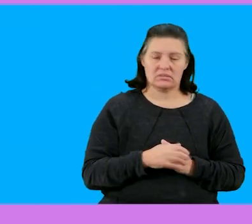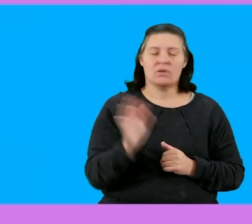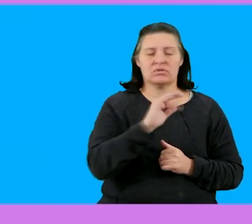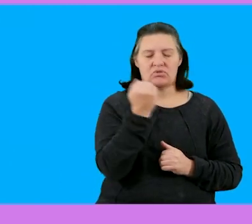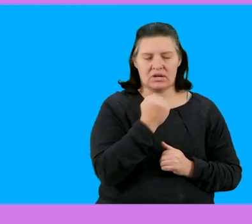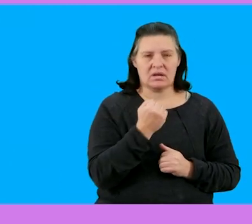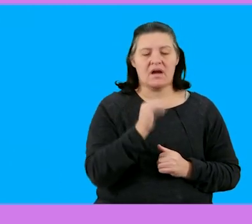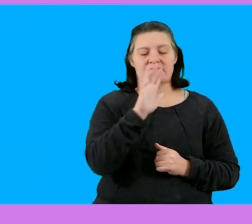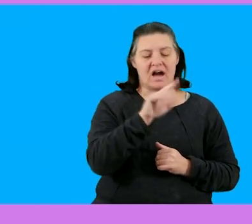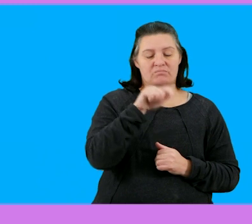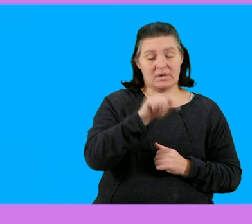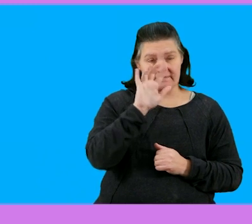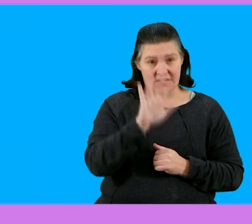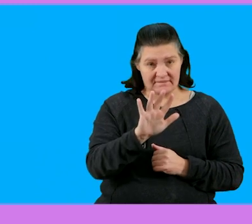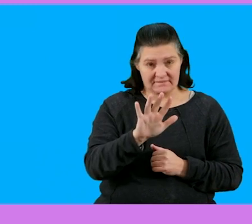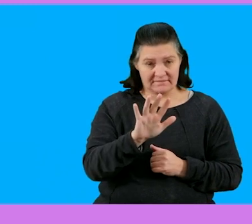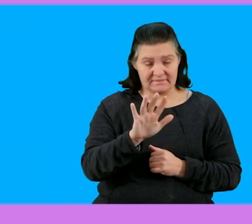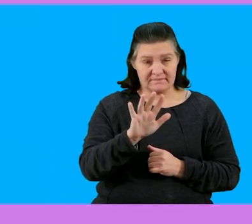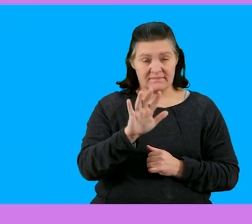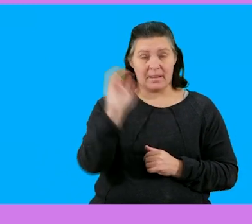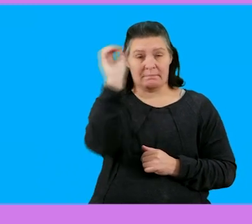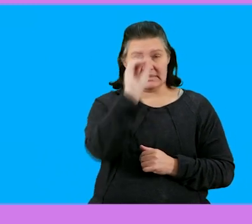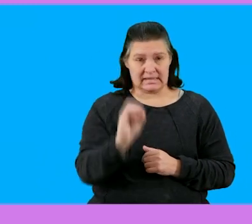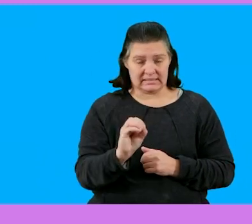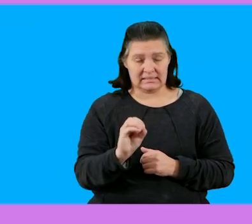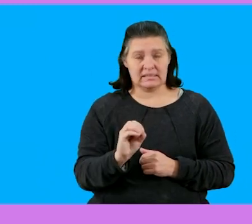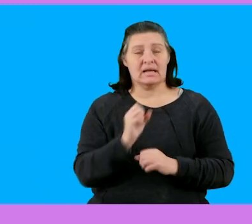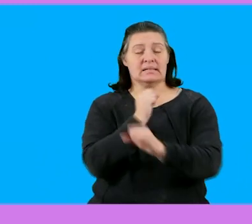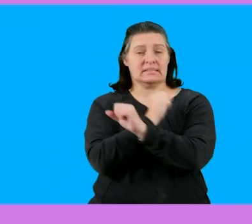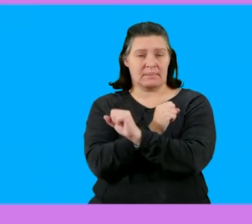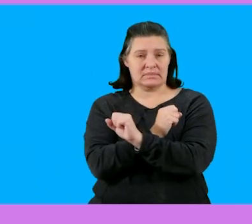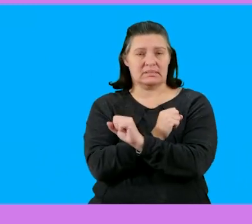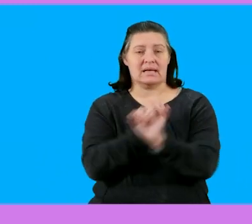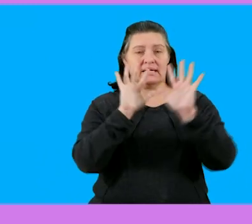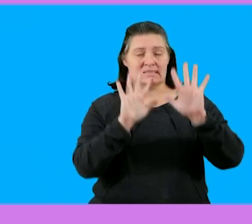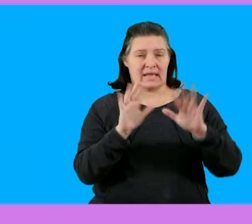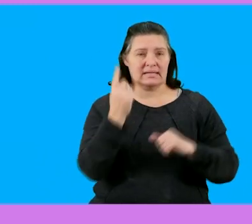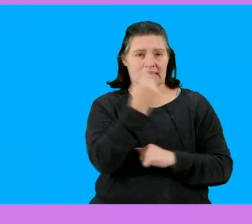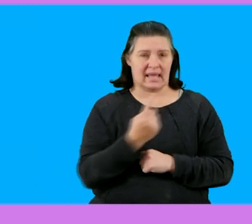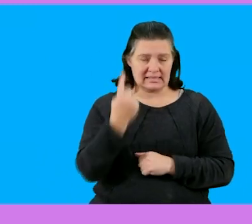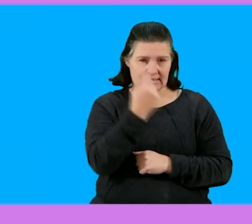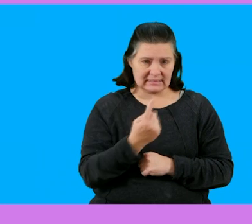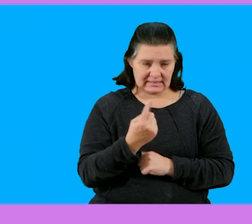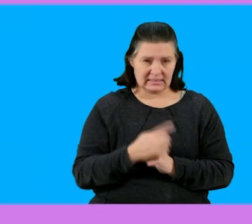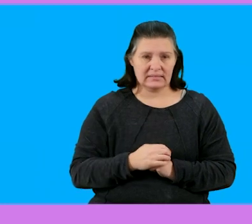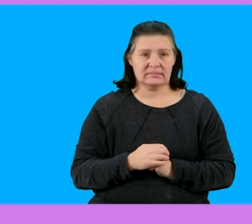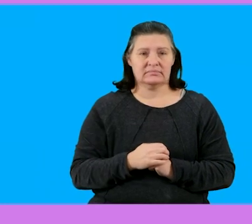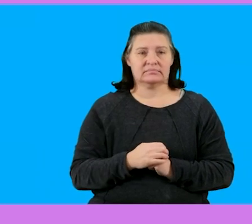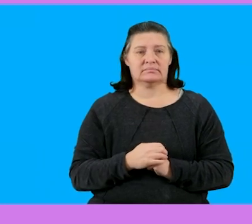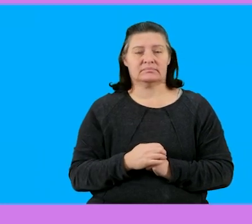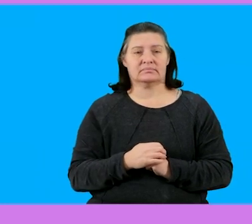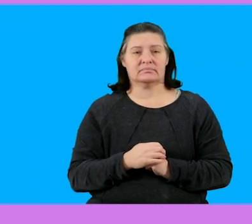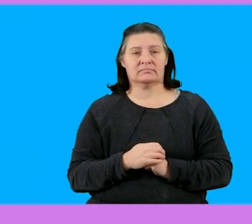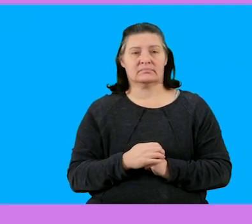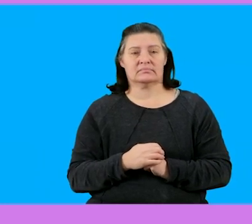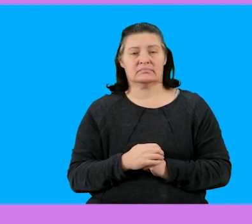oh sorry so it's 5.5 percent multiply by the 10 days we should still indicate the 10 days